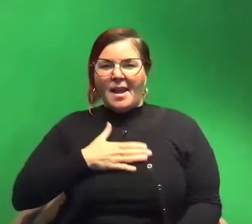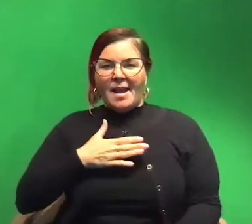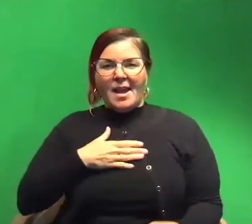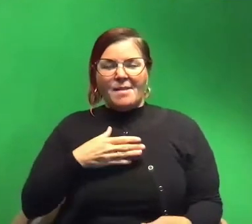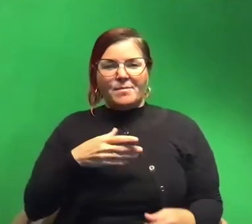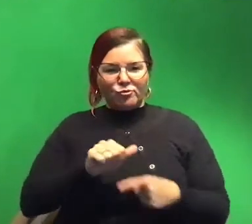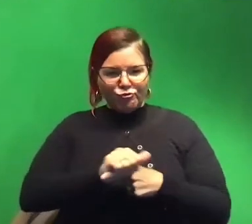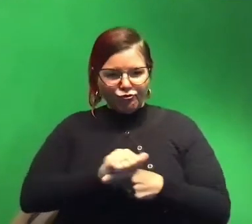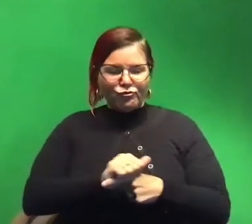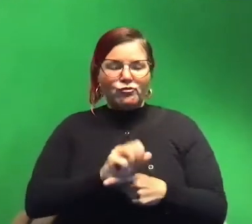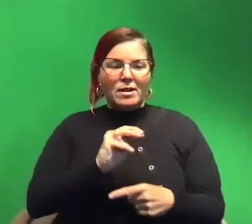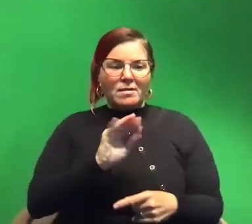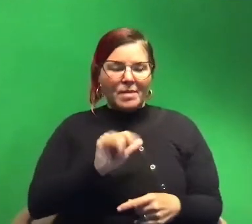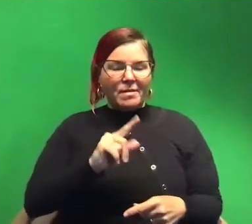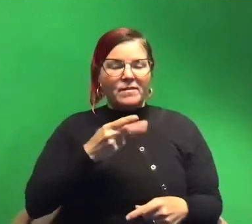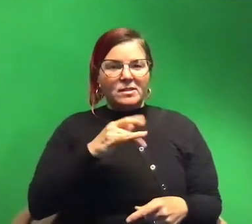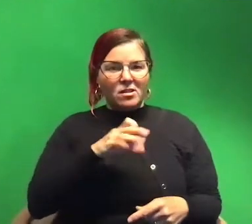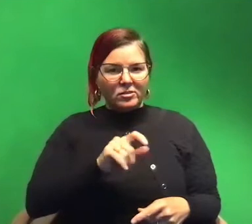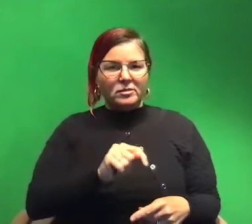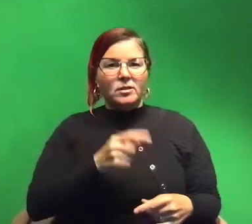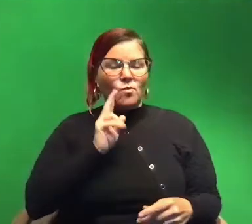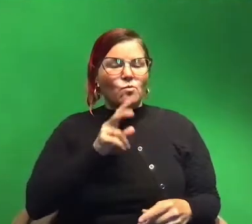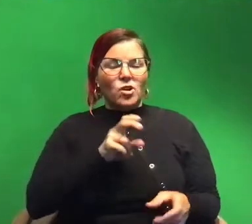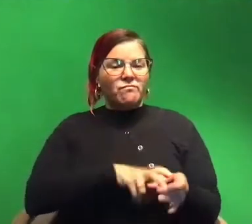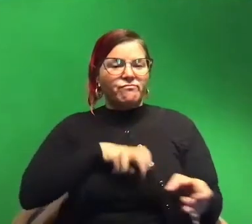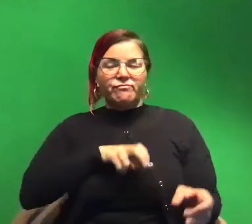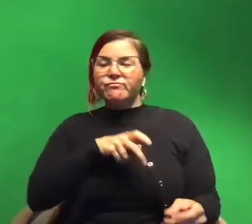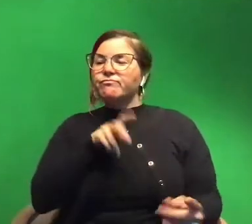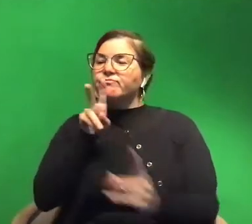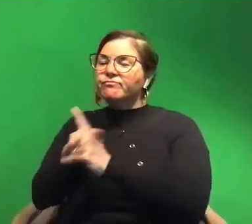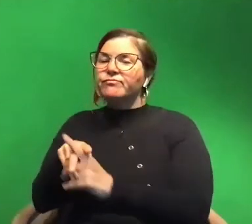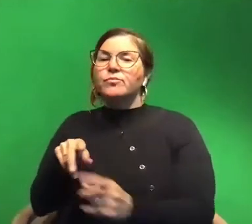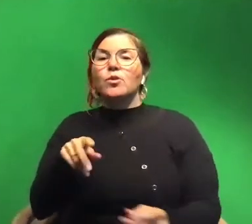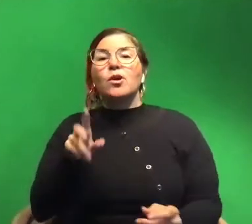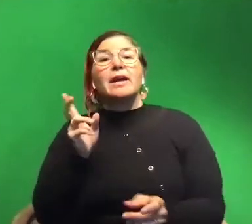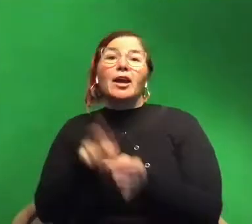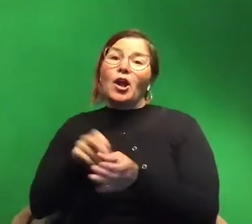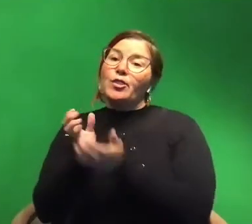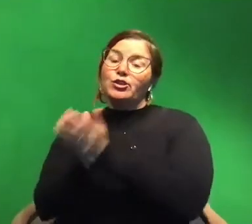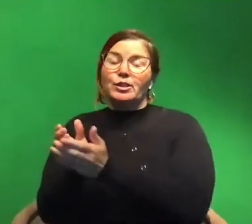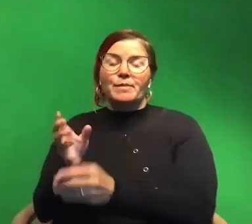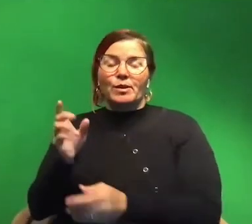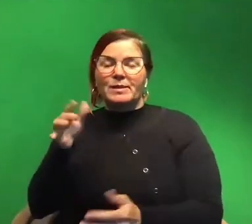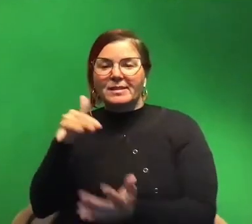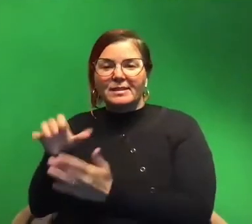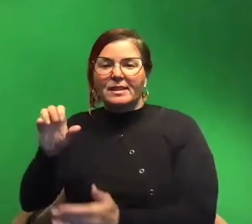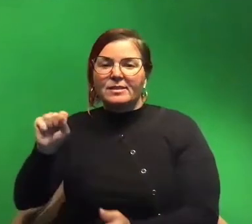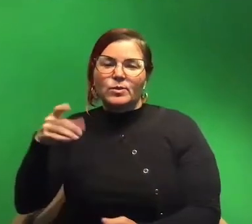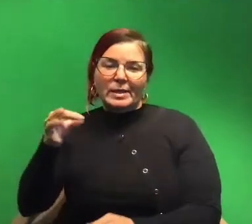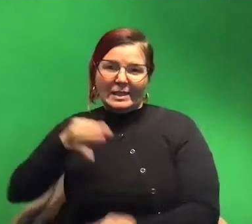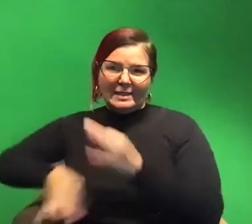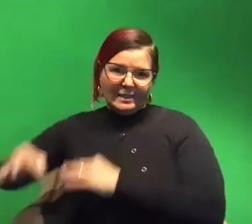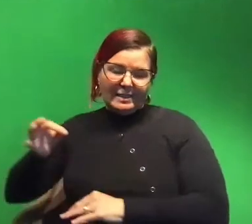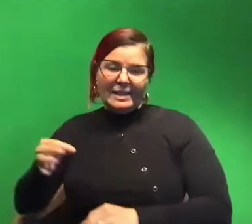training a mammal physiologist who was gonna jump or get on the ship and go study squid instead. So